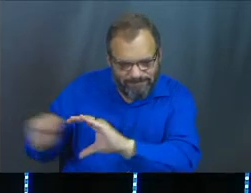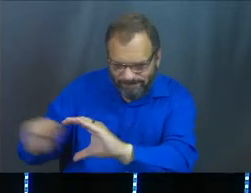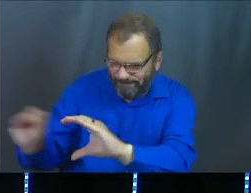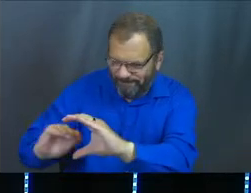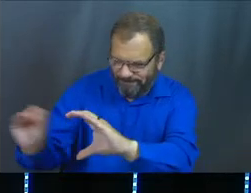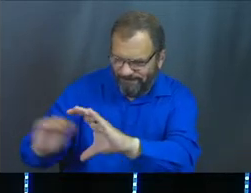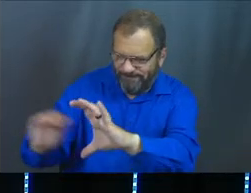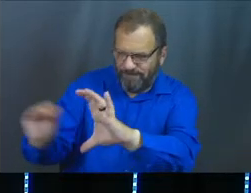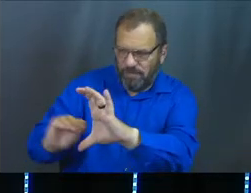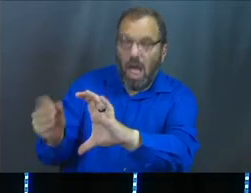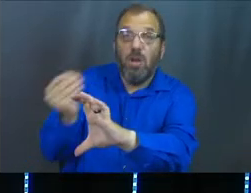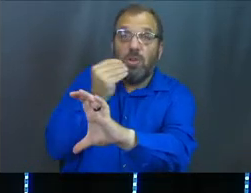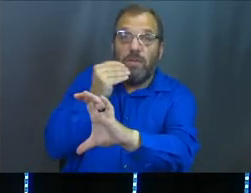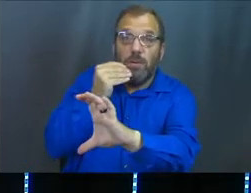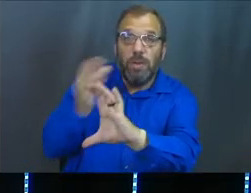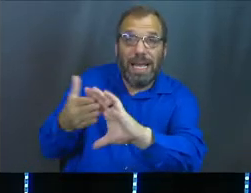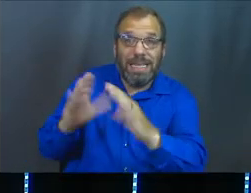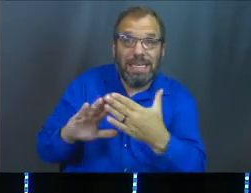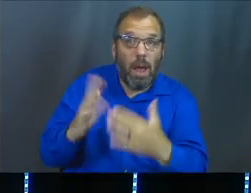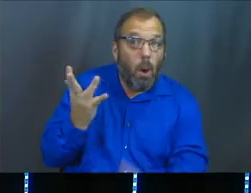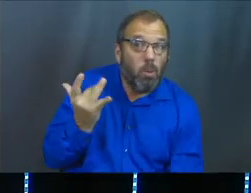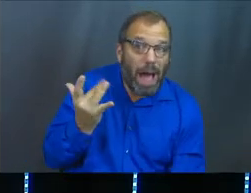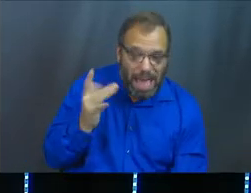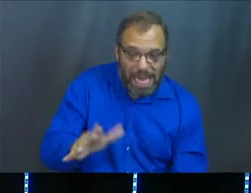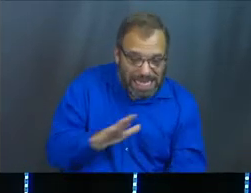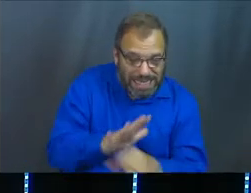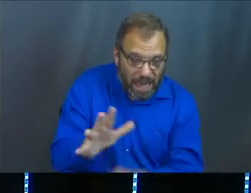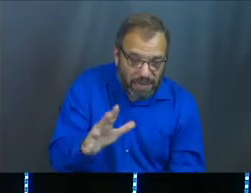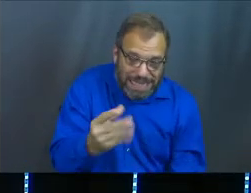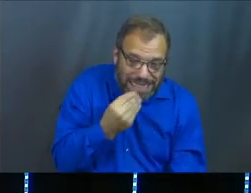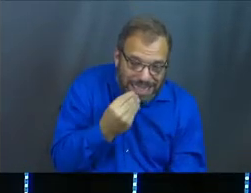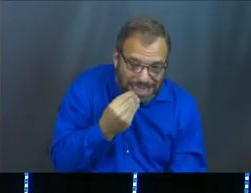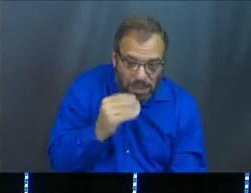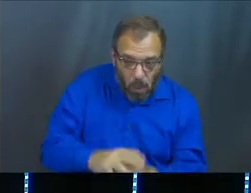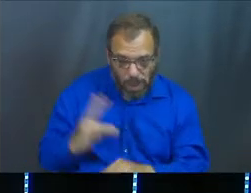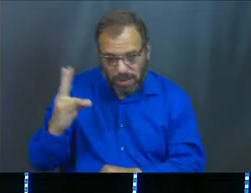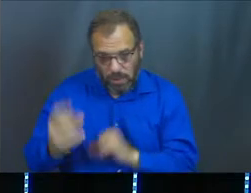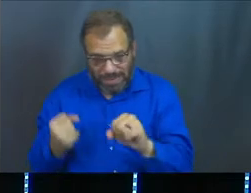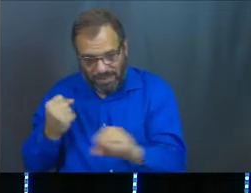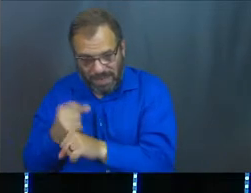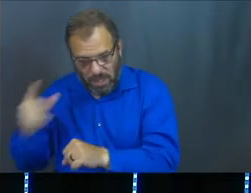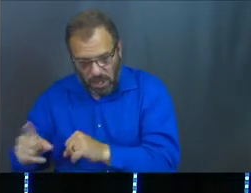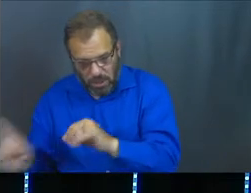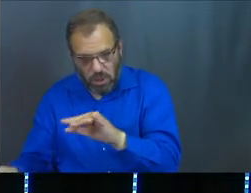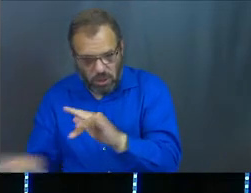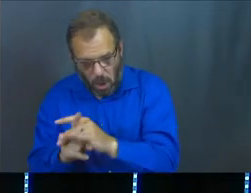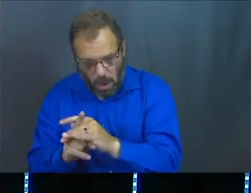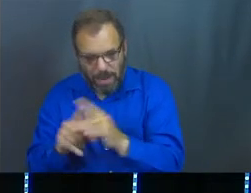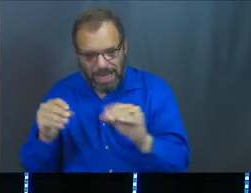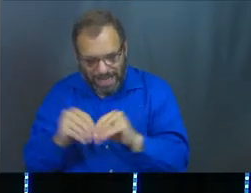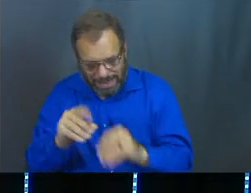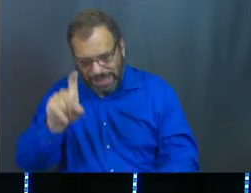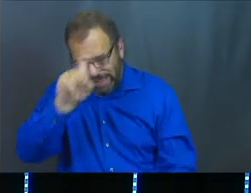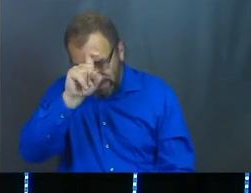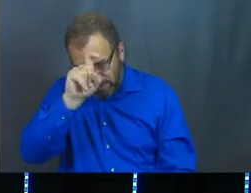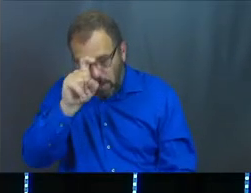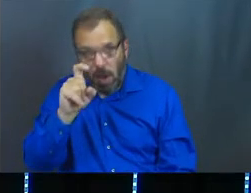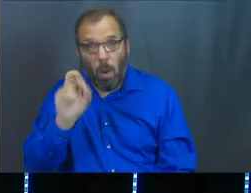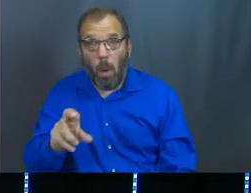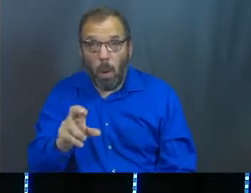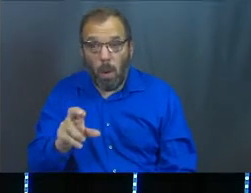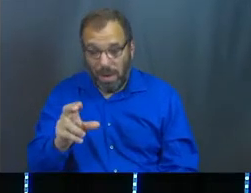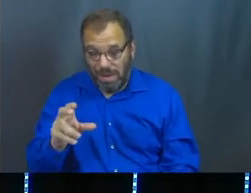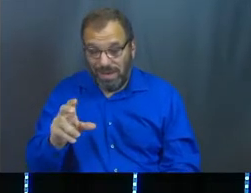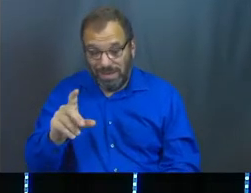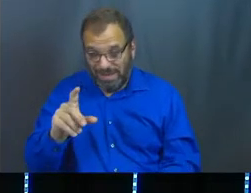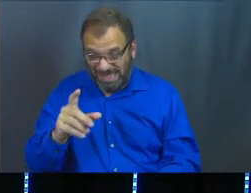guard it so there will be food in the cities. That way there will be enough to eat when the seven years of famine come to the land of Egypt. Otherwise, this